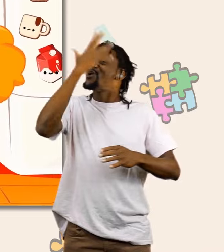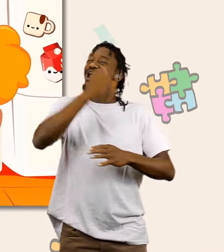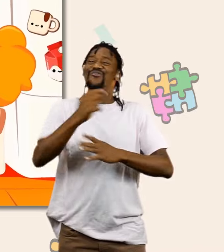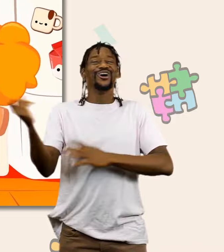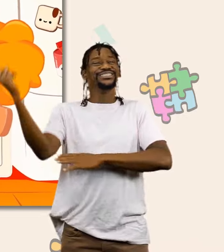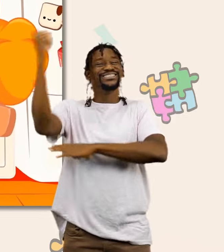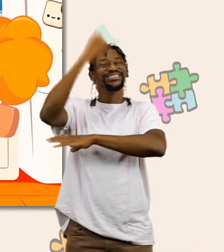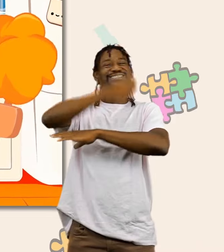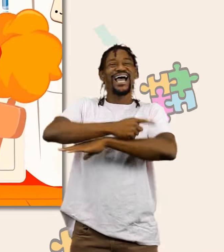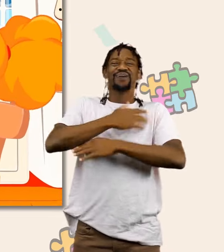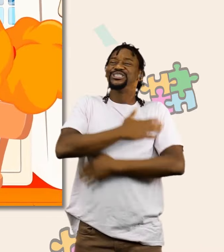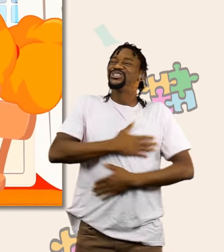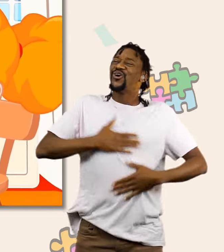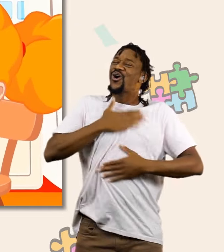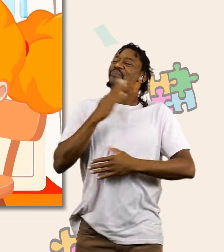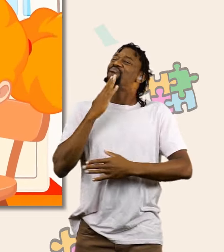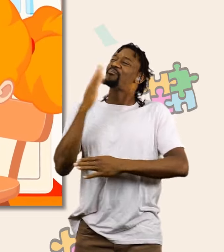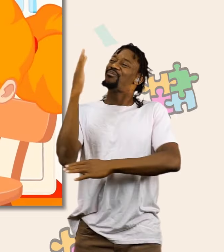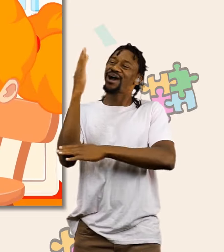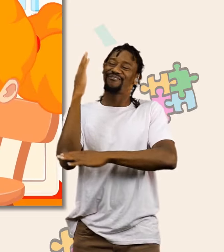What a beautiful day to enjoy breakfast.